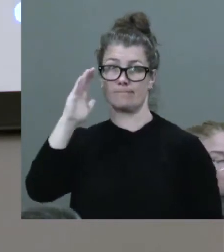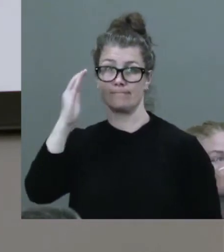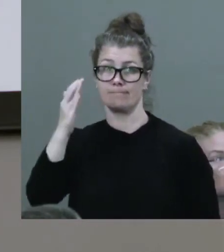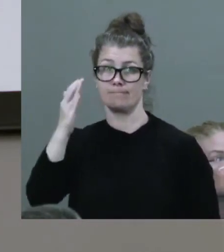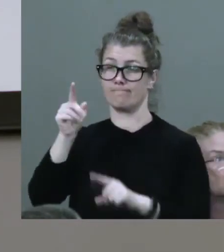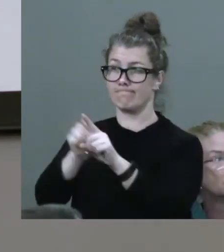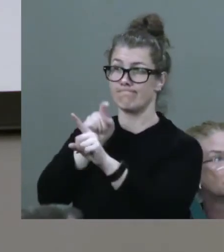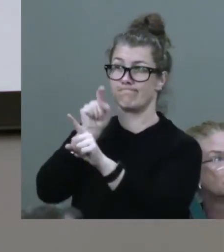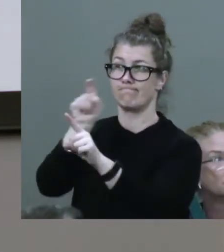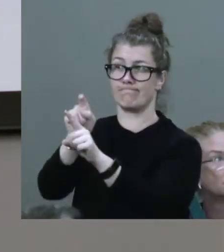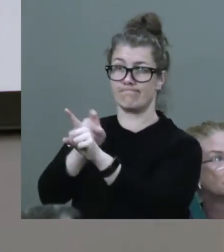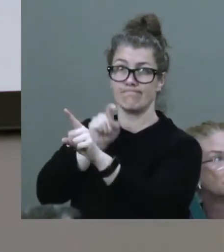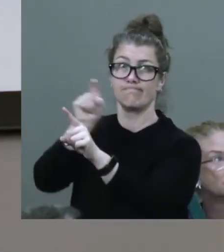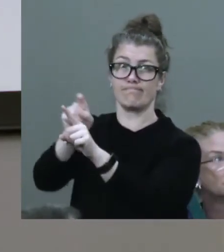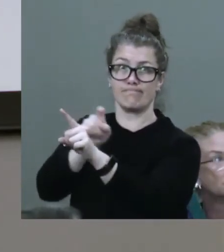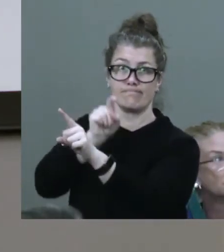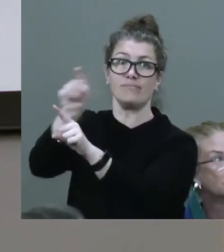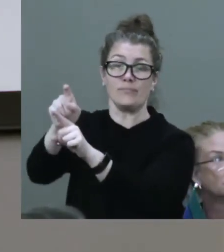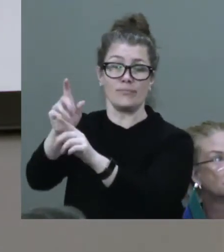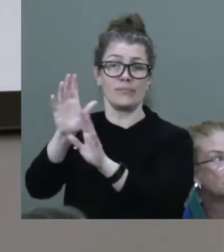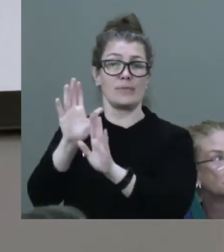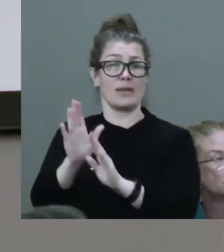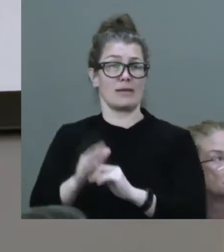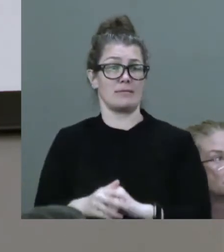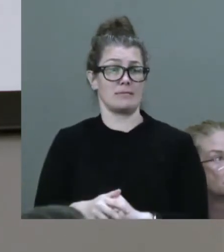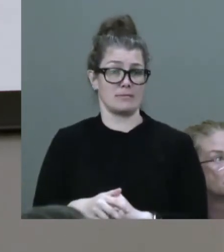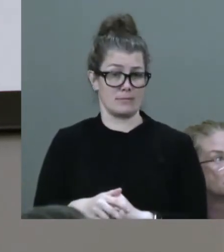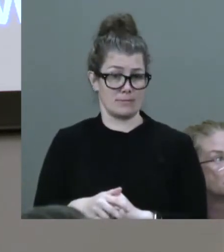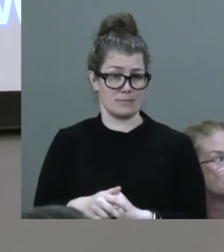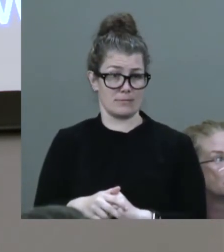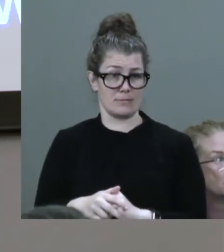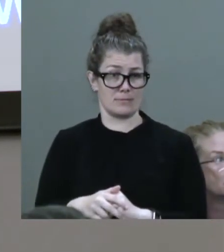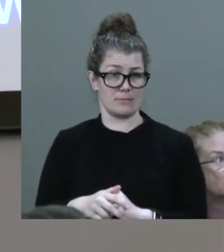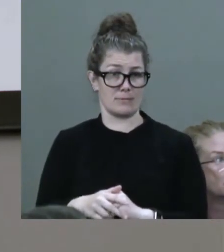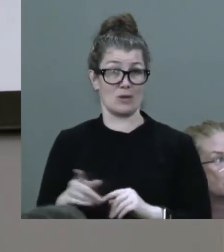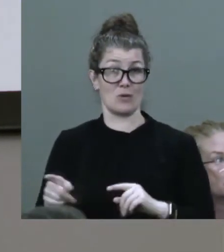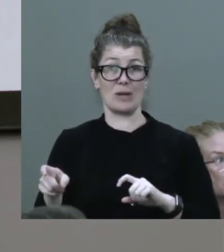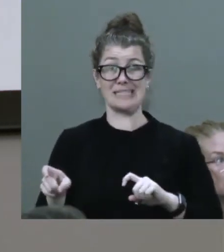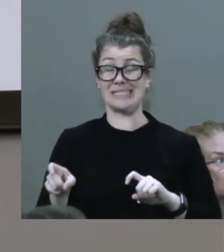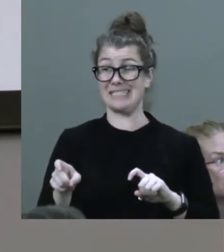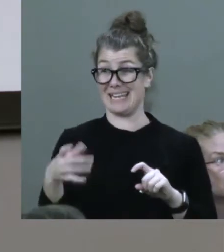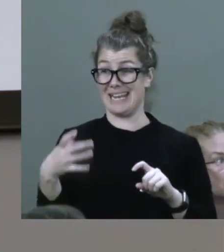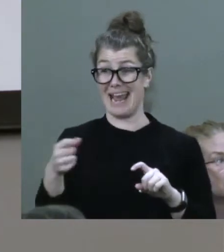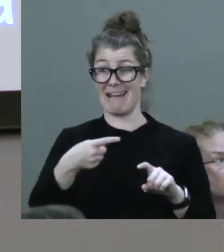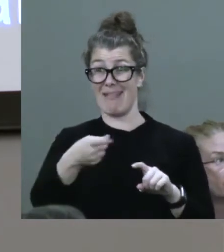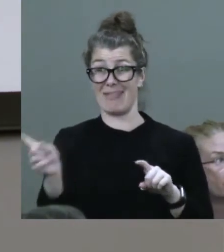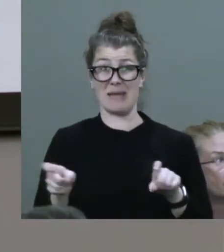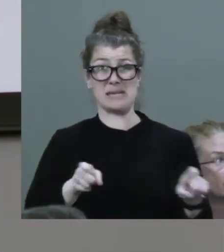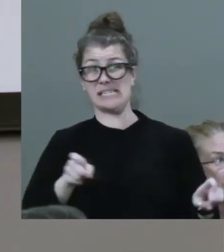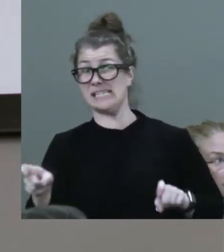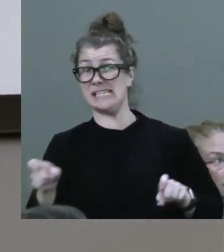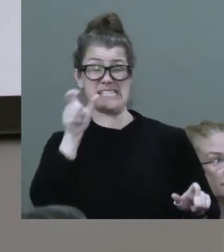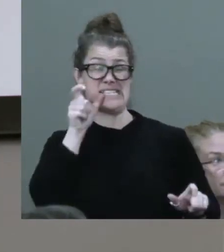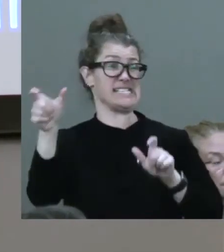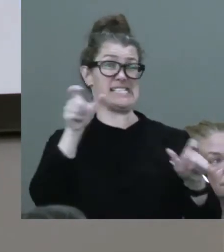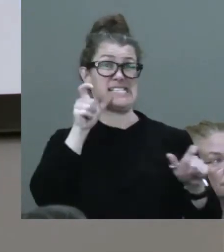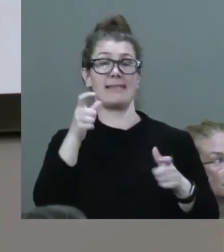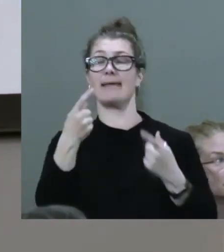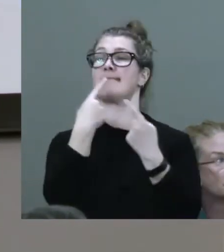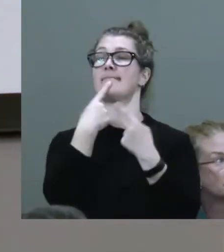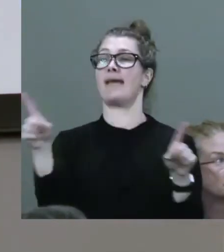on. And together we dragged them kicking and screaming to the announcement of that commission.